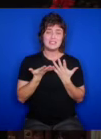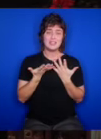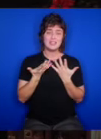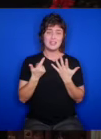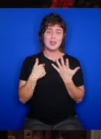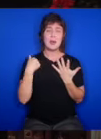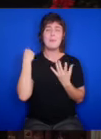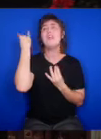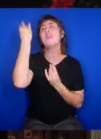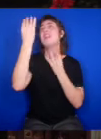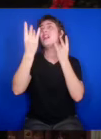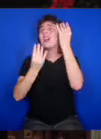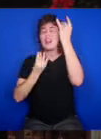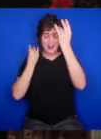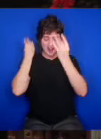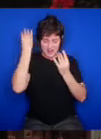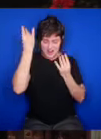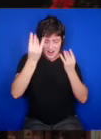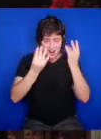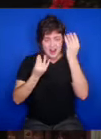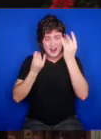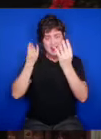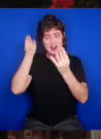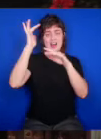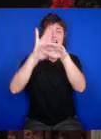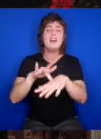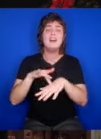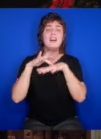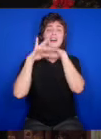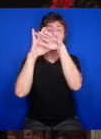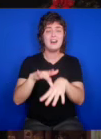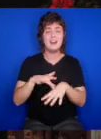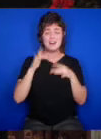Or am I losing